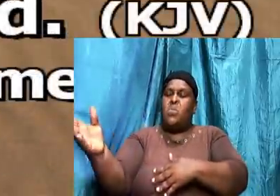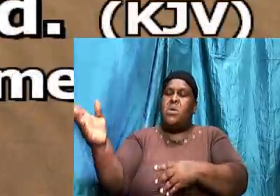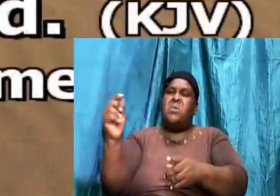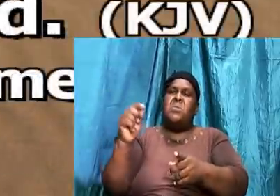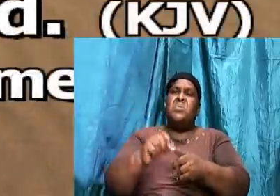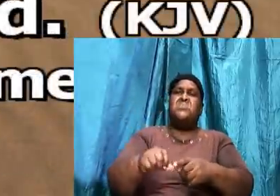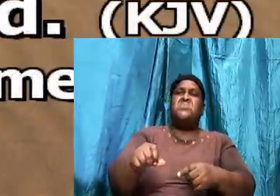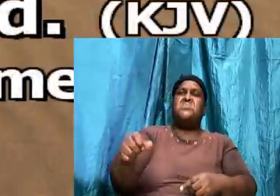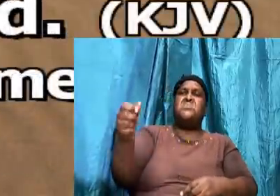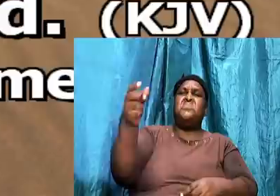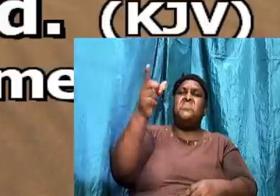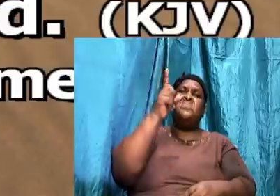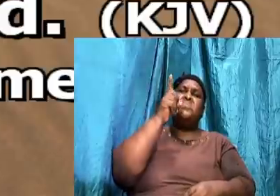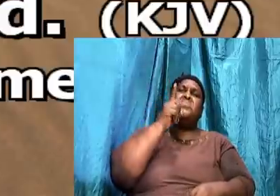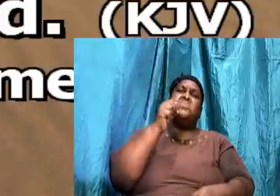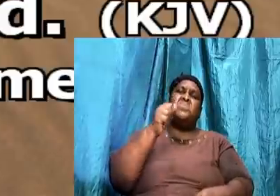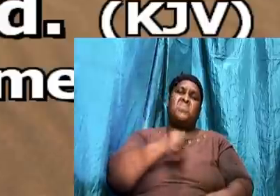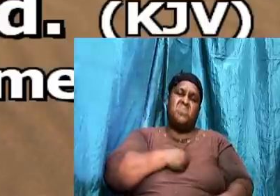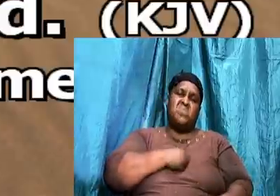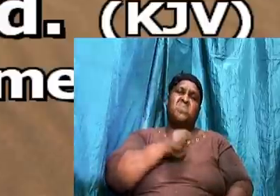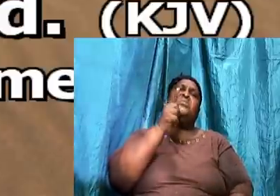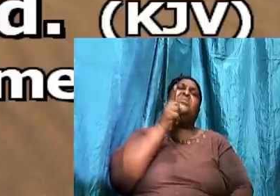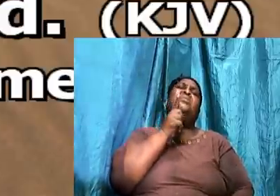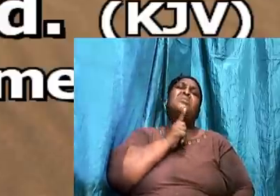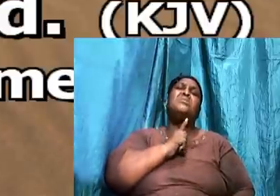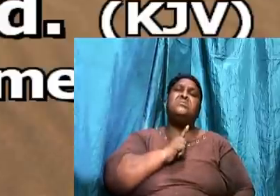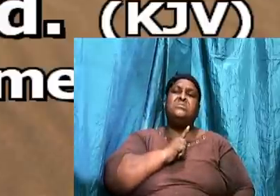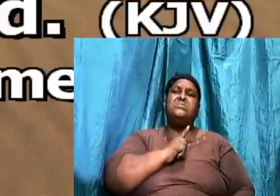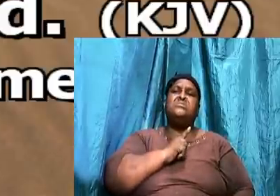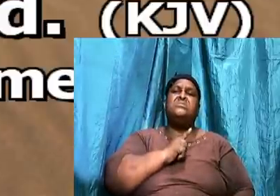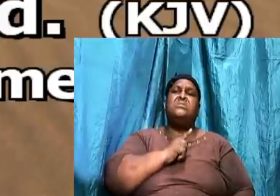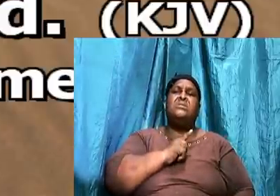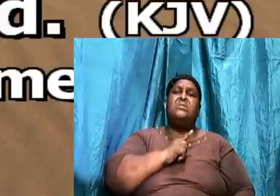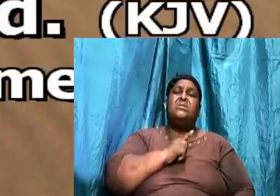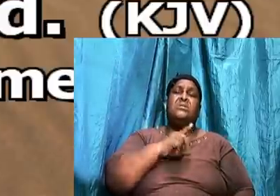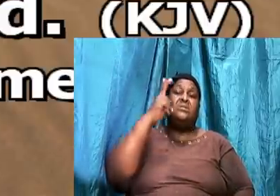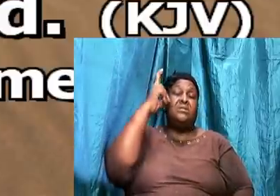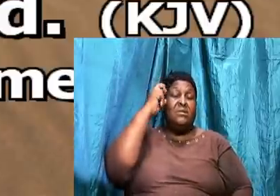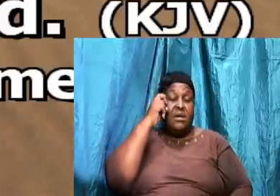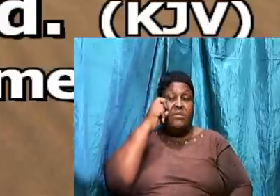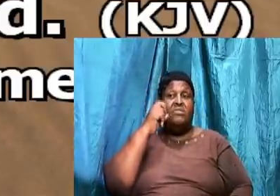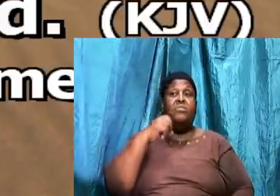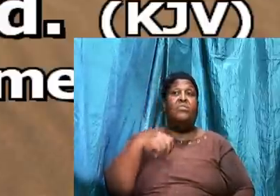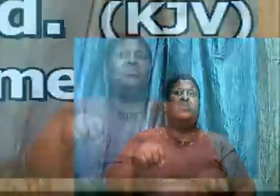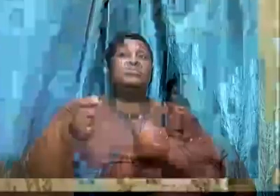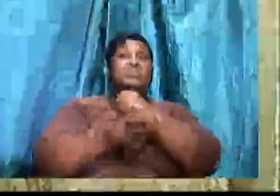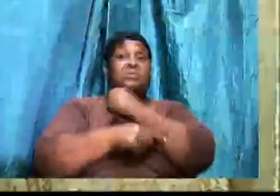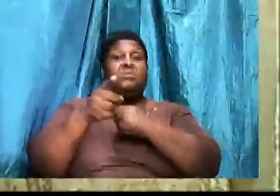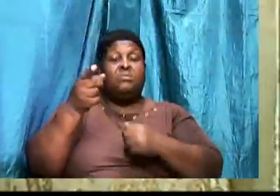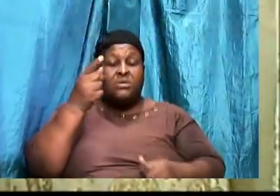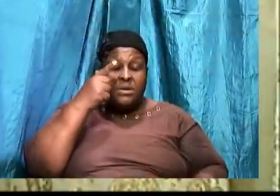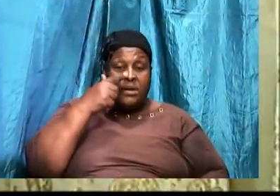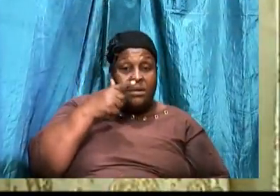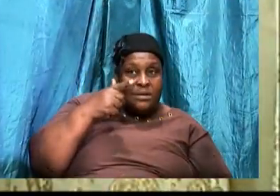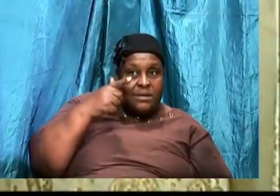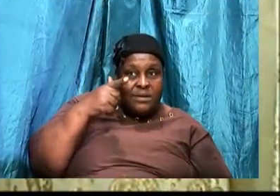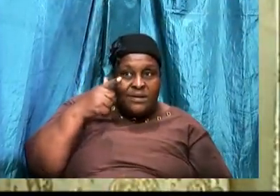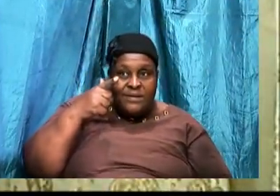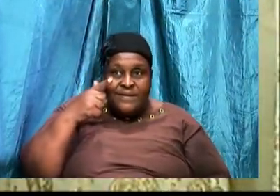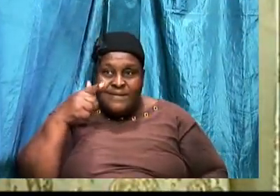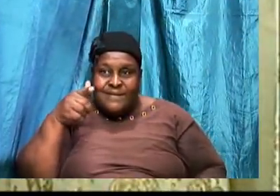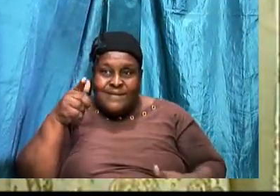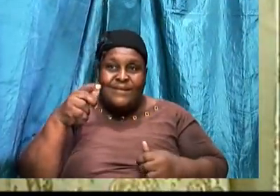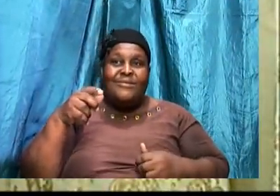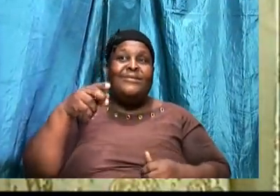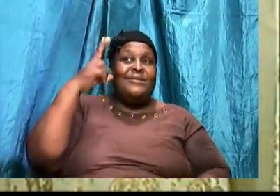He sees how you are looking. And that thing. He hears how you are talking. About that thing. And he will tempt